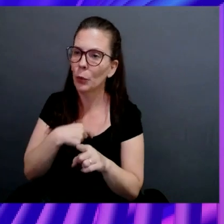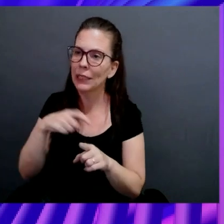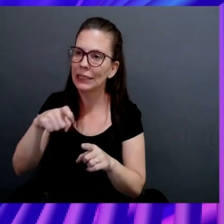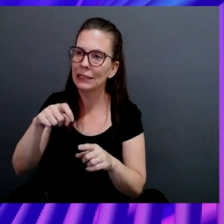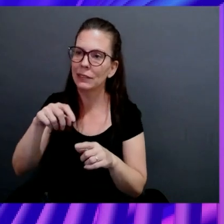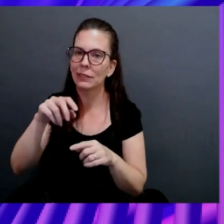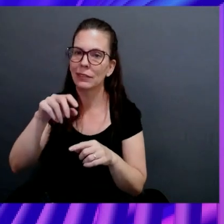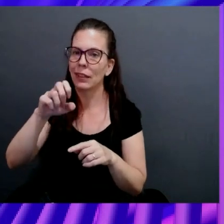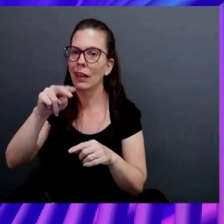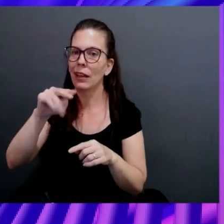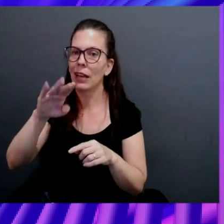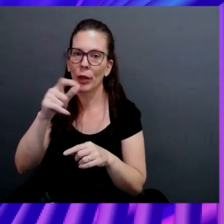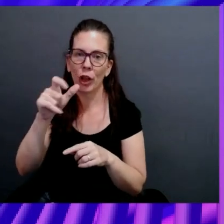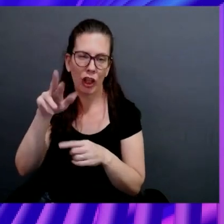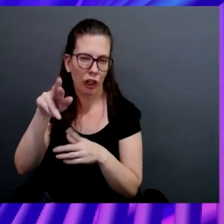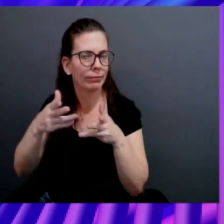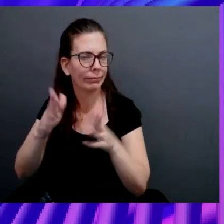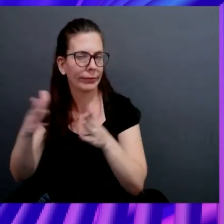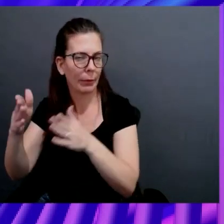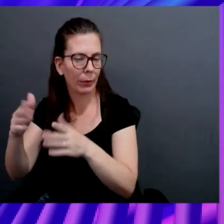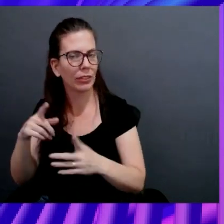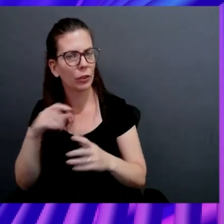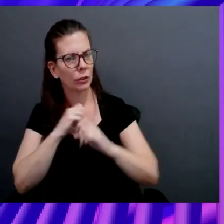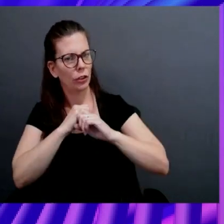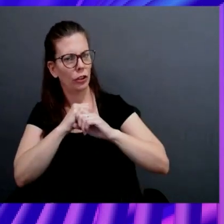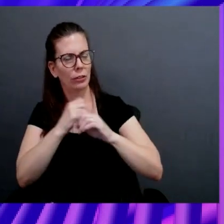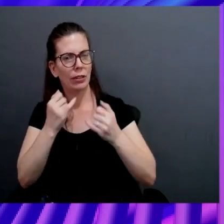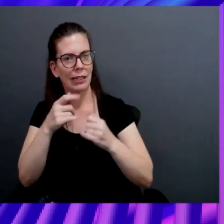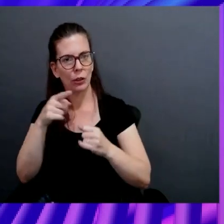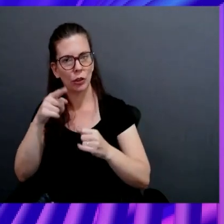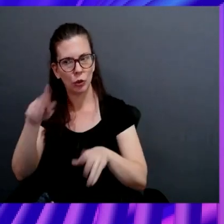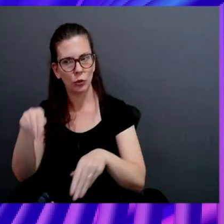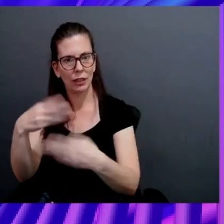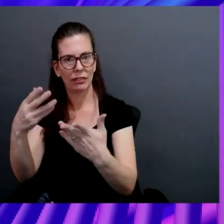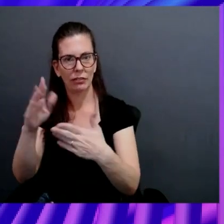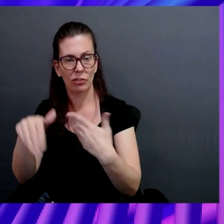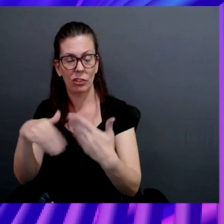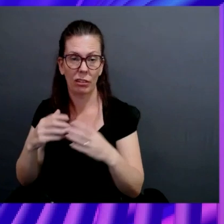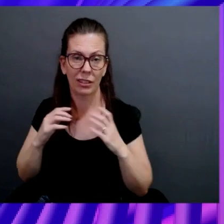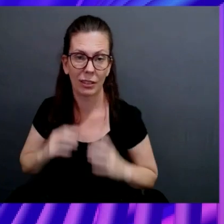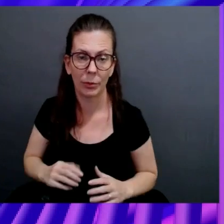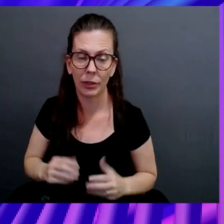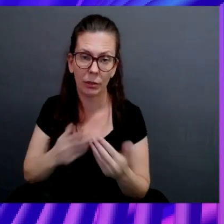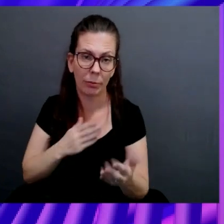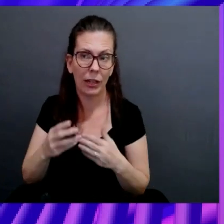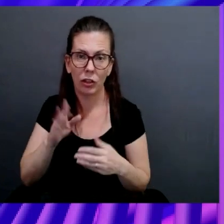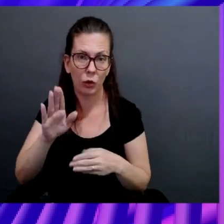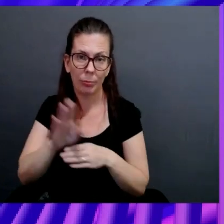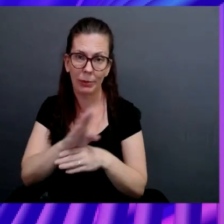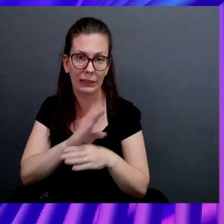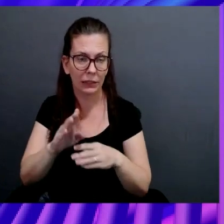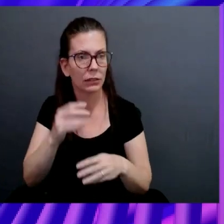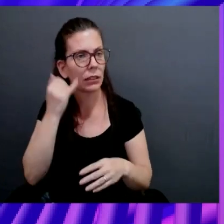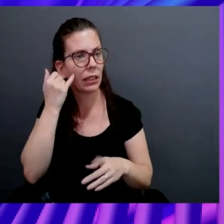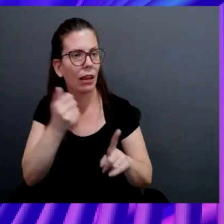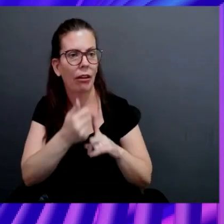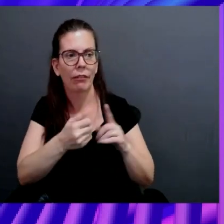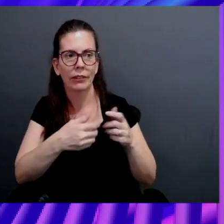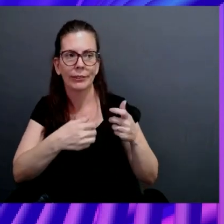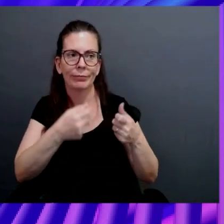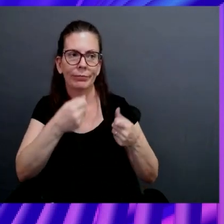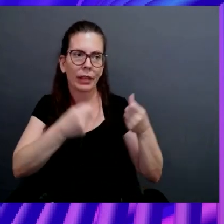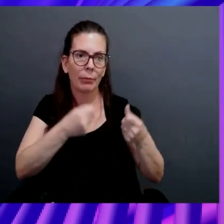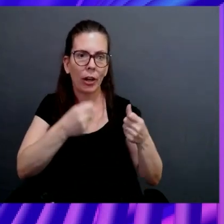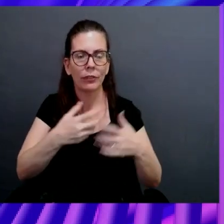security at this point is part of what you are delivering to any customer, whoever you are, right? Like, if you're an automotive or a manufacturing